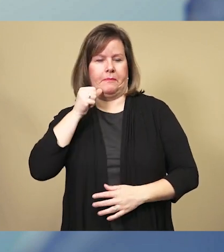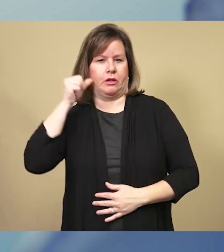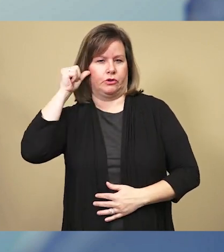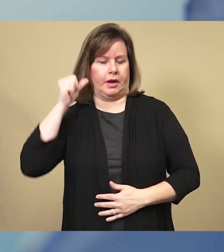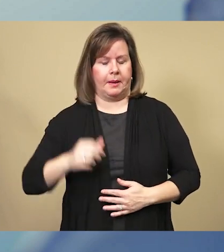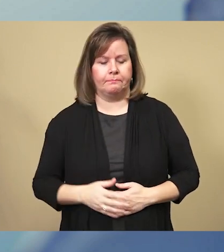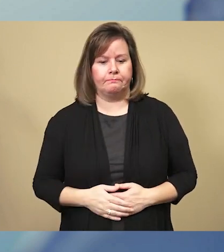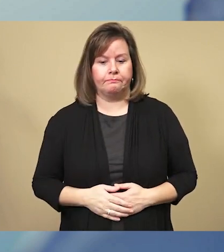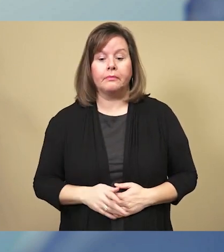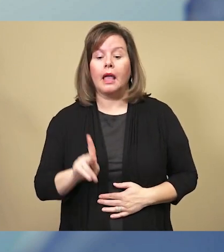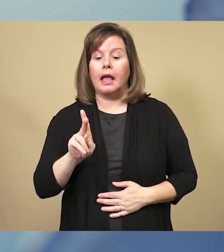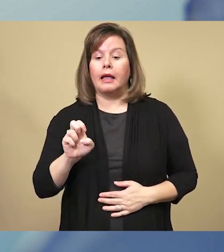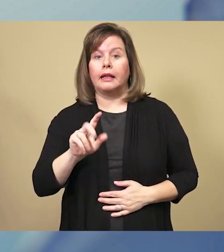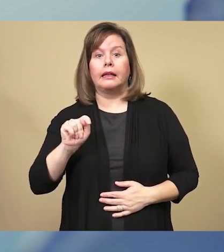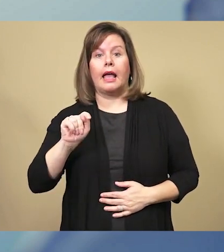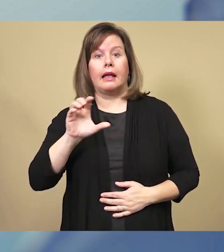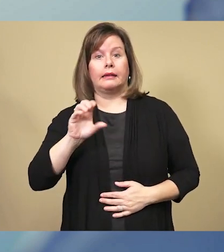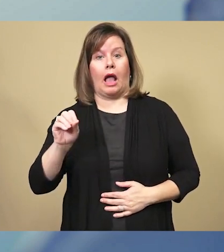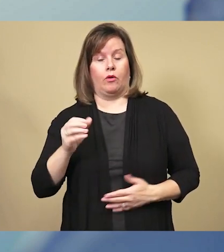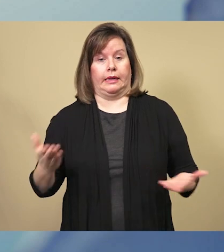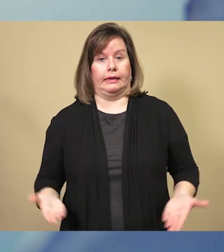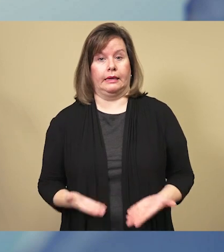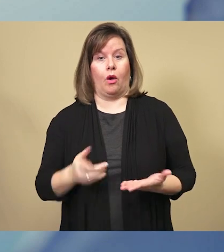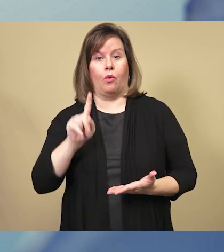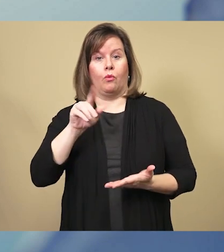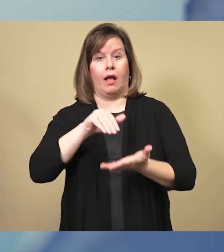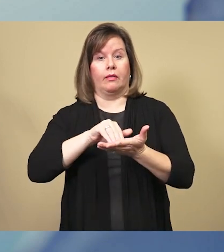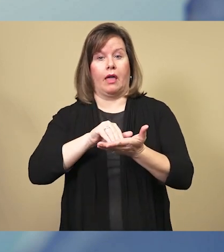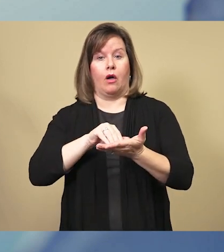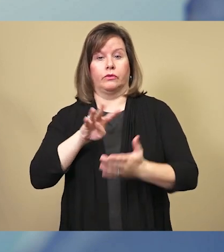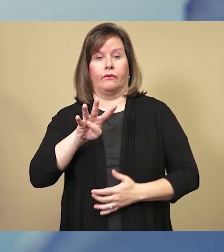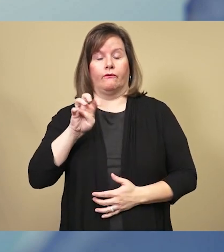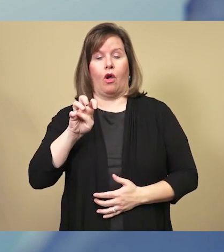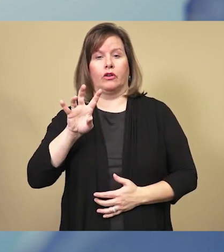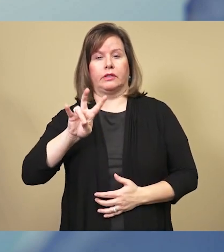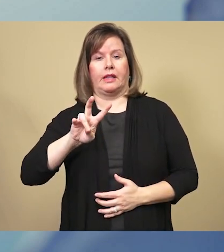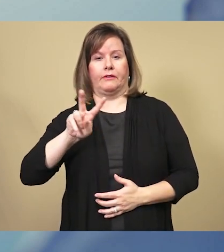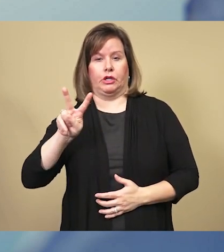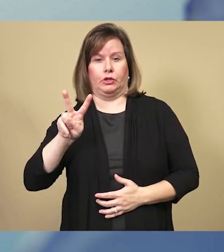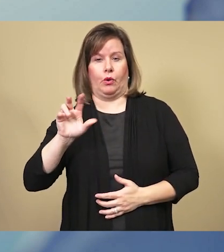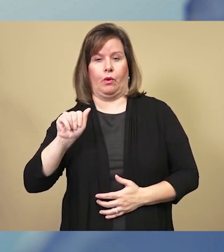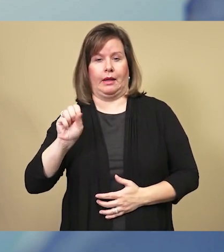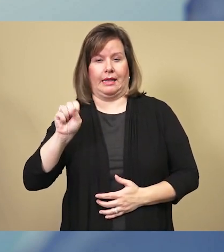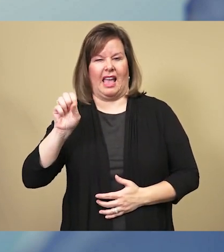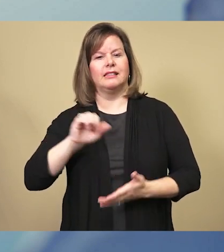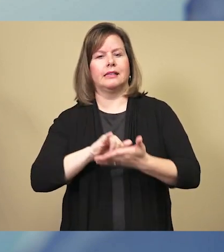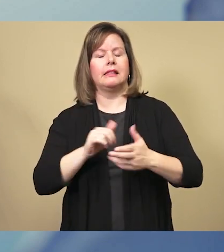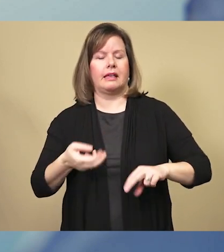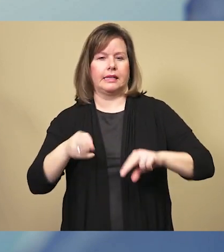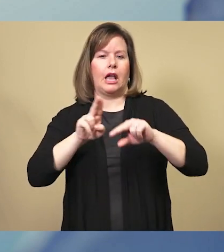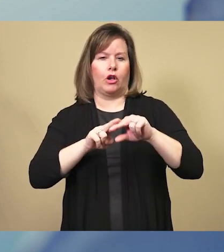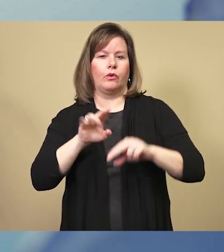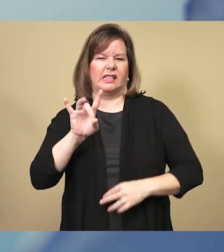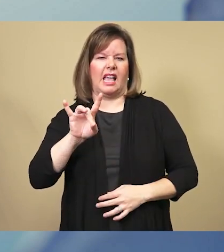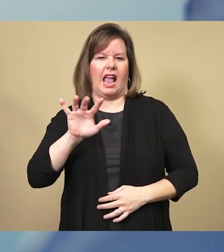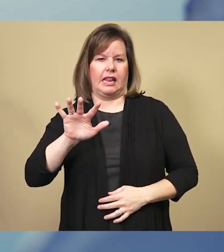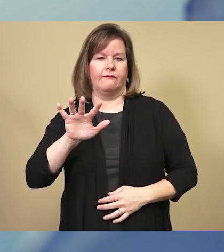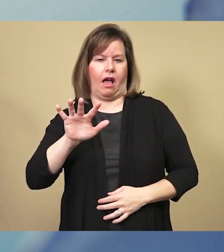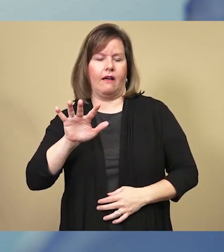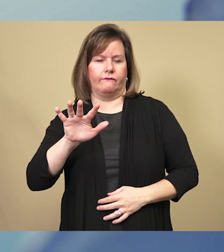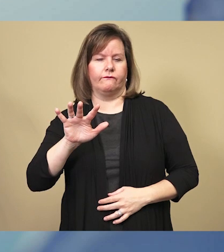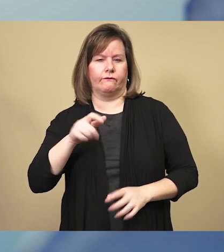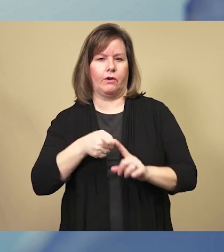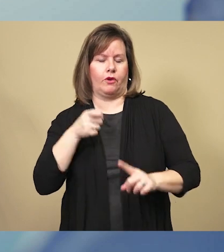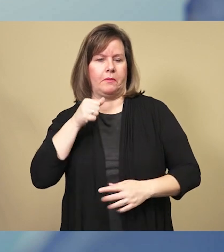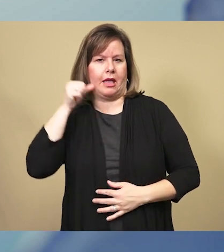Here in Kent County, as of this morning, we're at 1,472 cases, which is an increase of 85 over the same time yesterday.